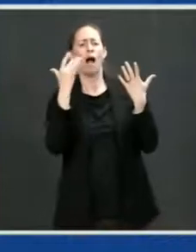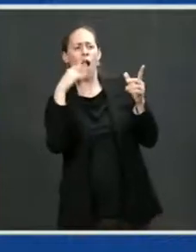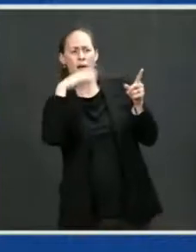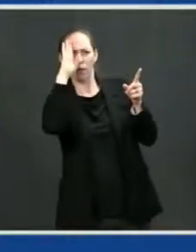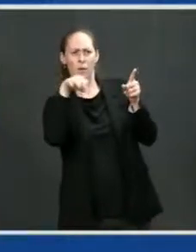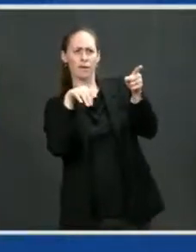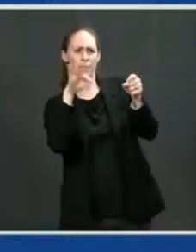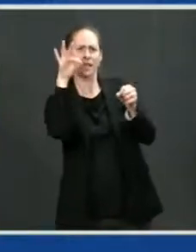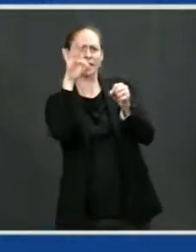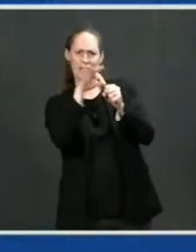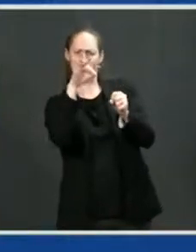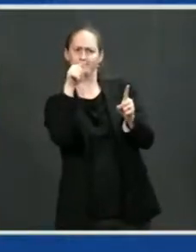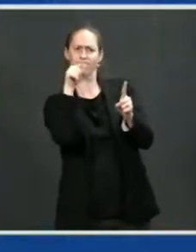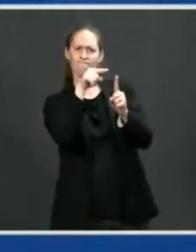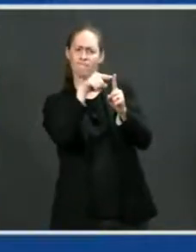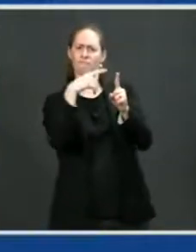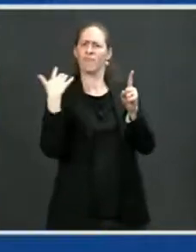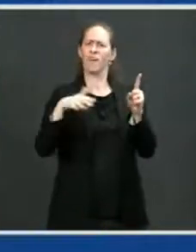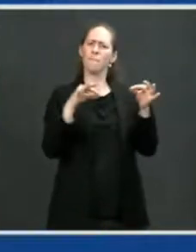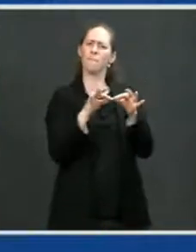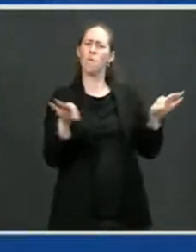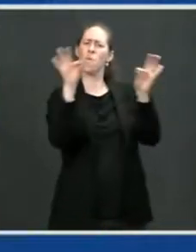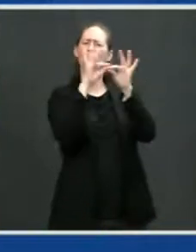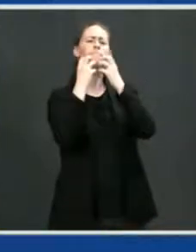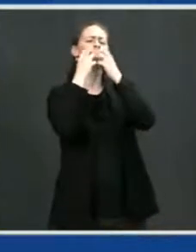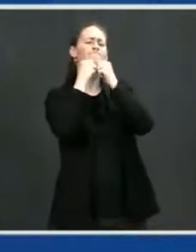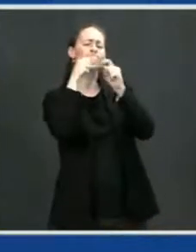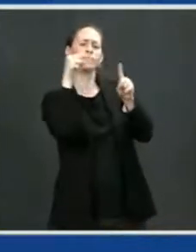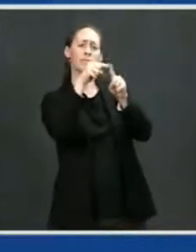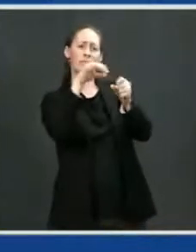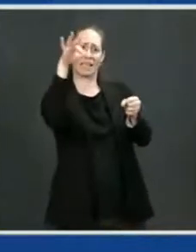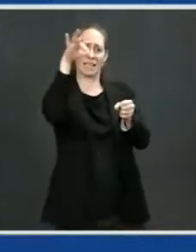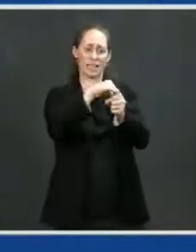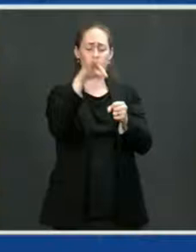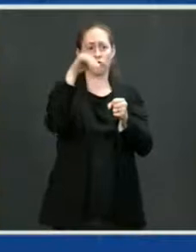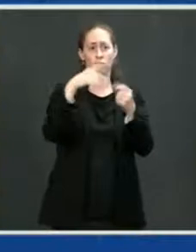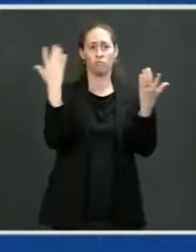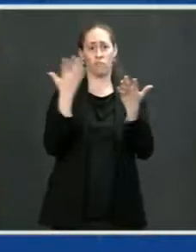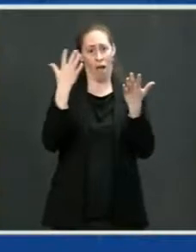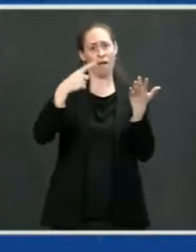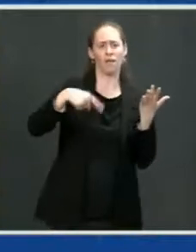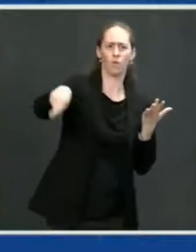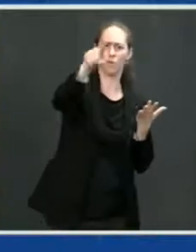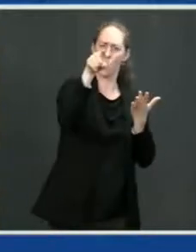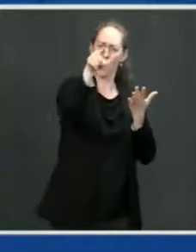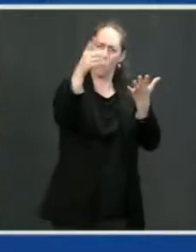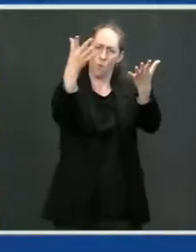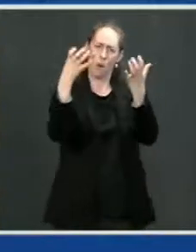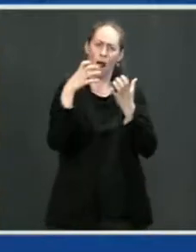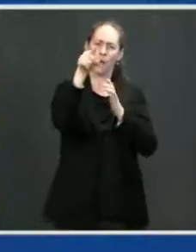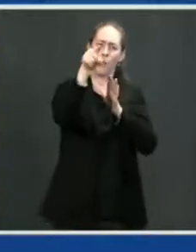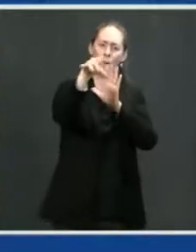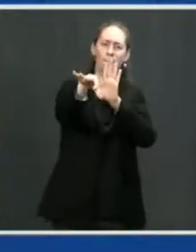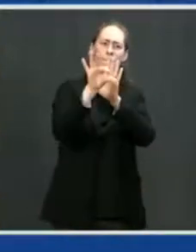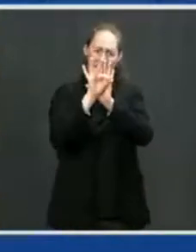undertakings. They're an expression of the will of the American people. And we cannot allow foreign power to interfere in our democratic